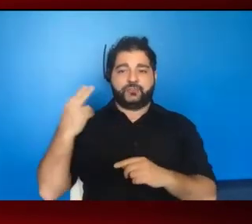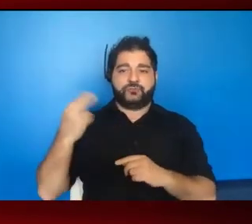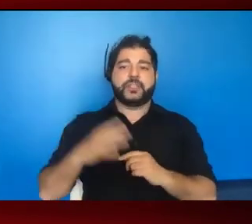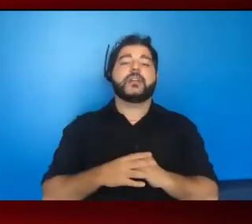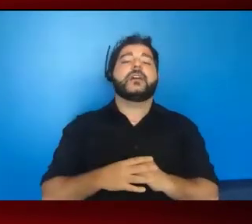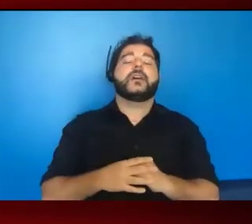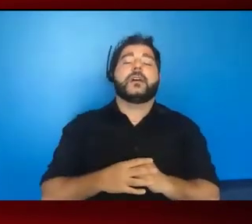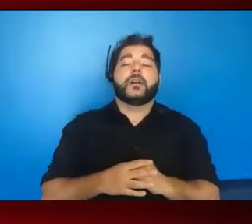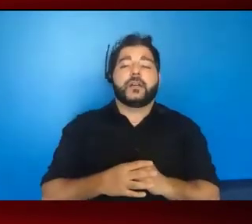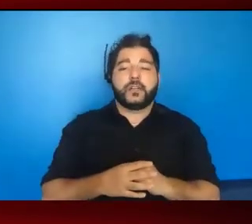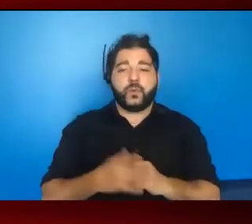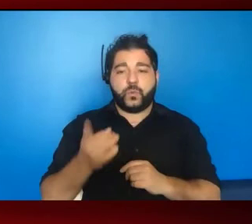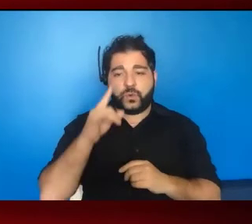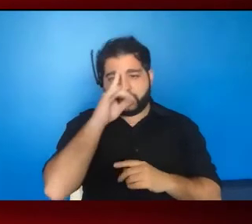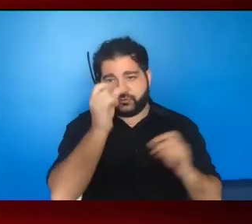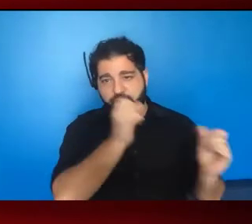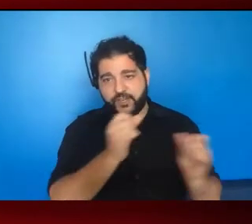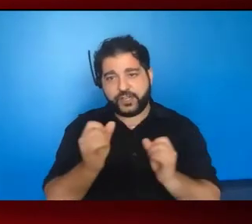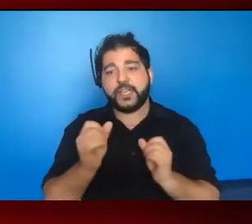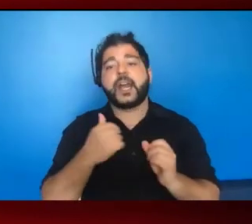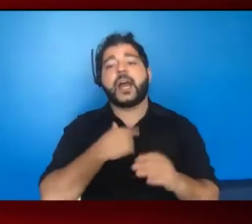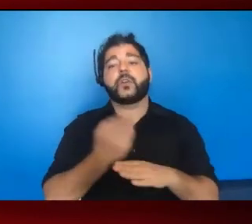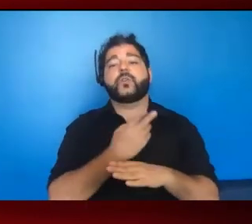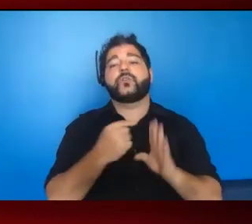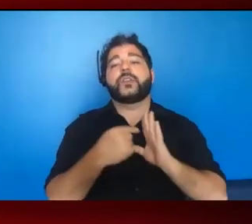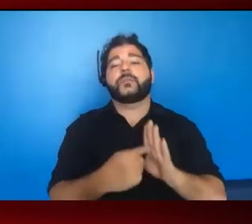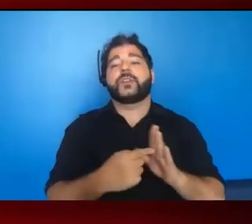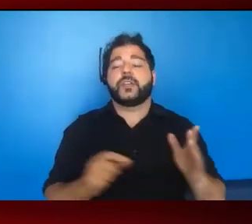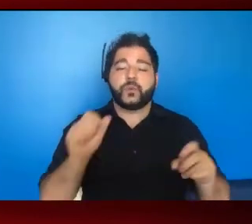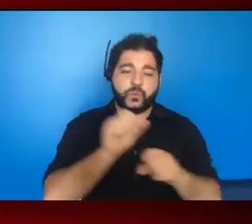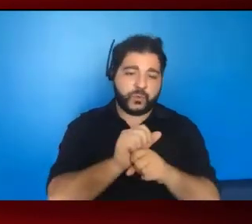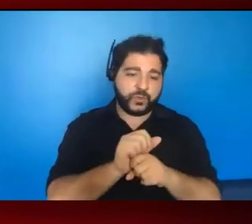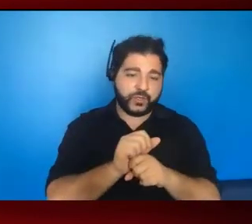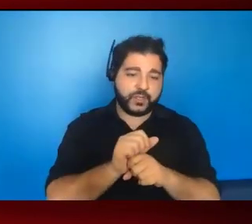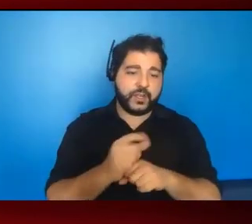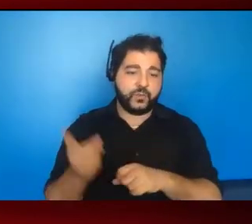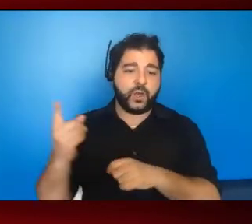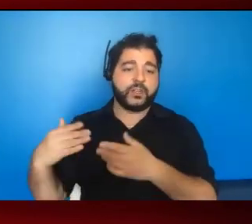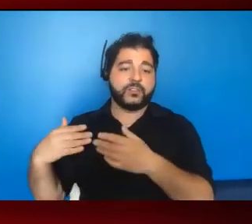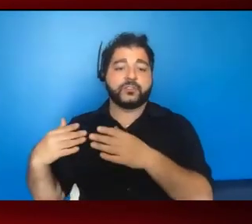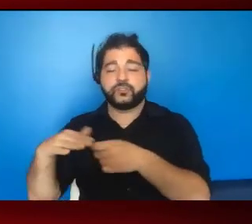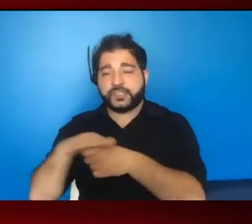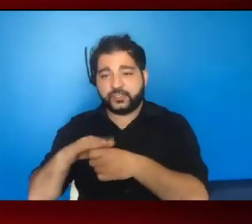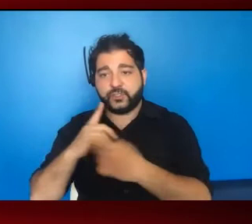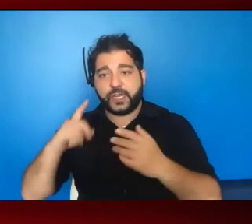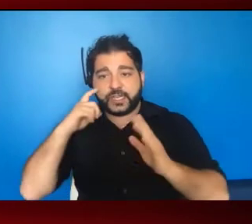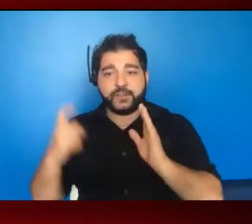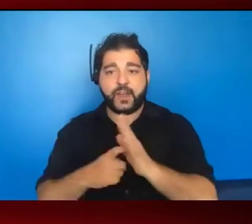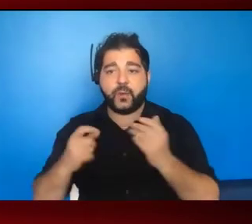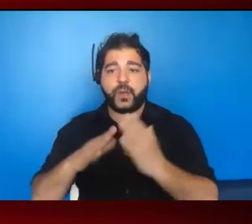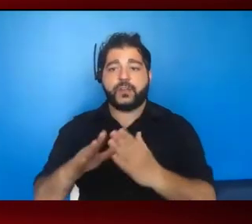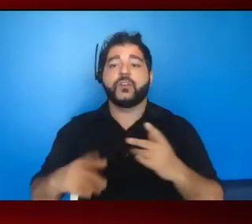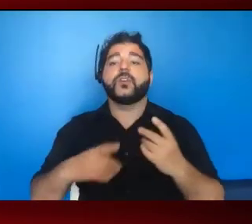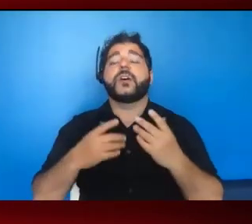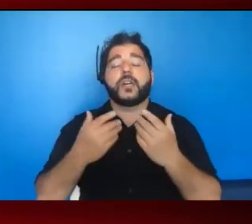one of the sort of strategies that used to demonstrate and to work in one jurisdiction to identify ways to address the zero